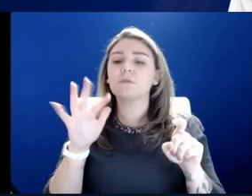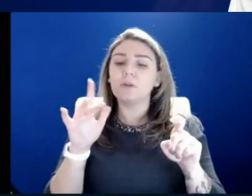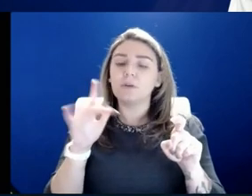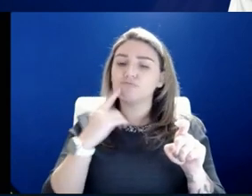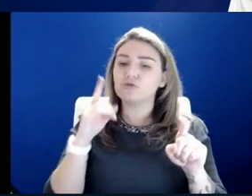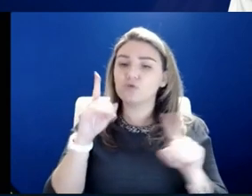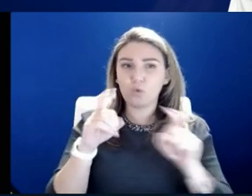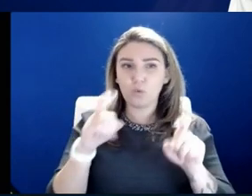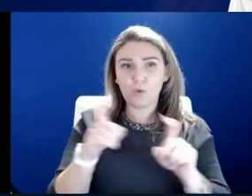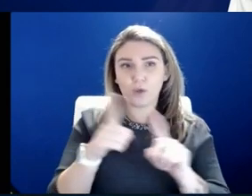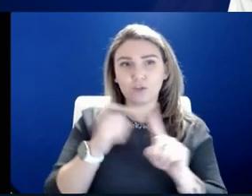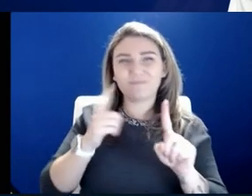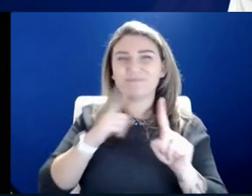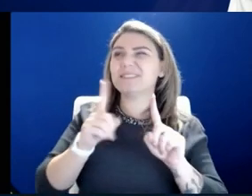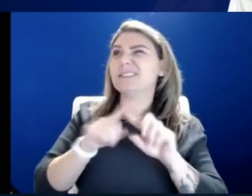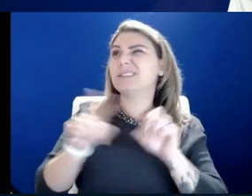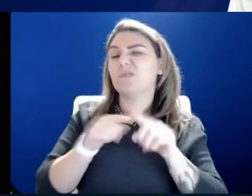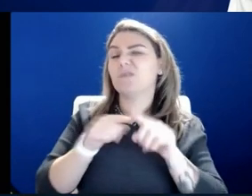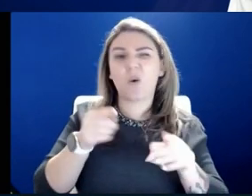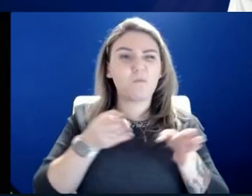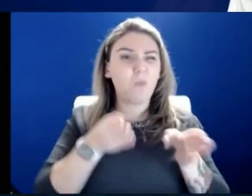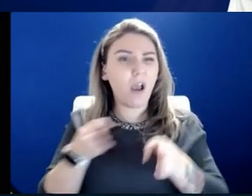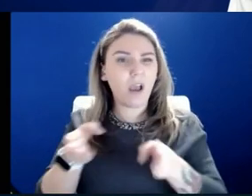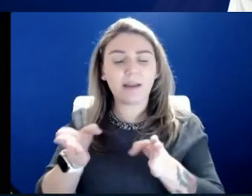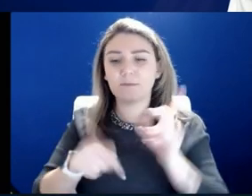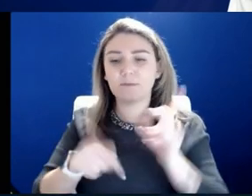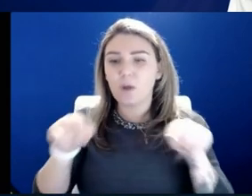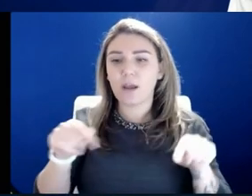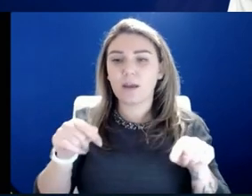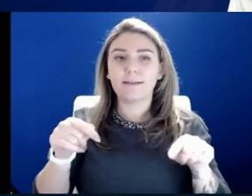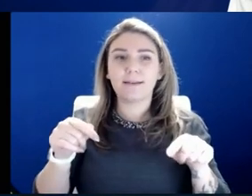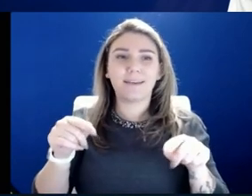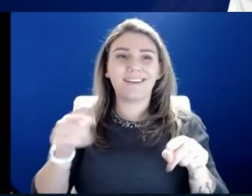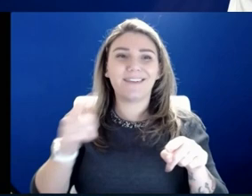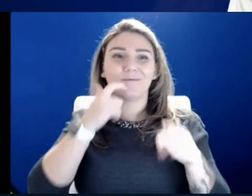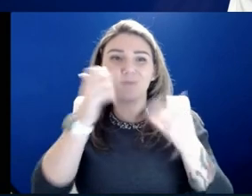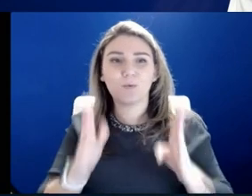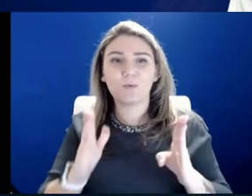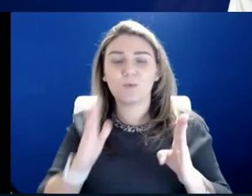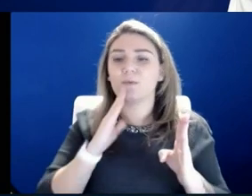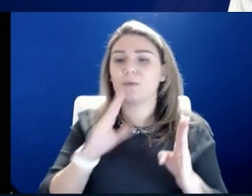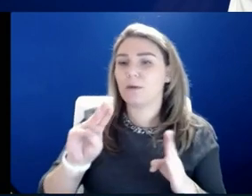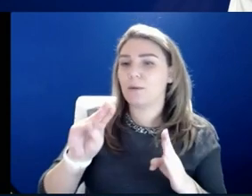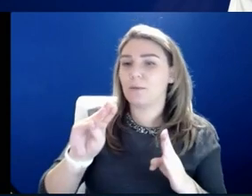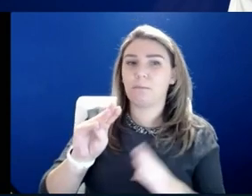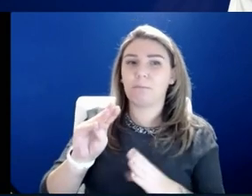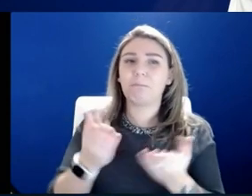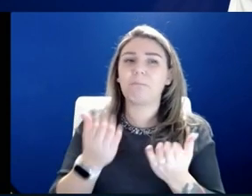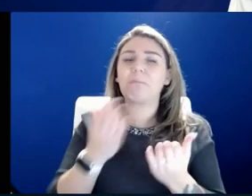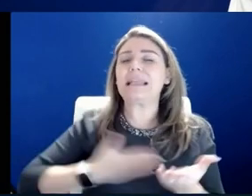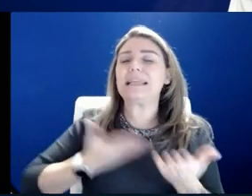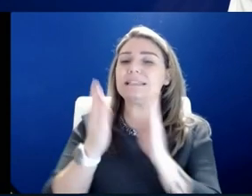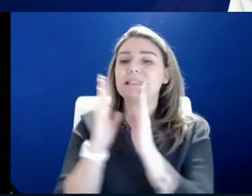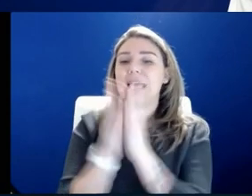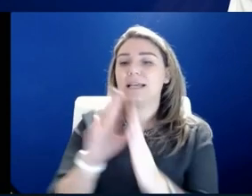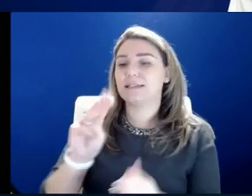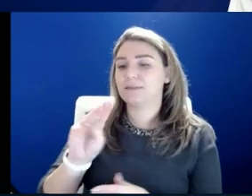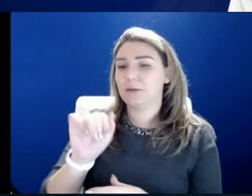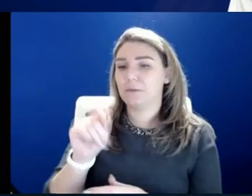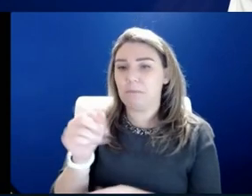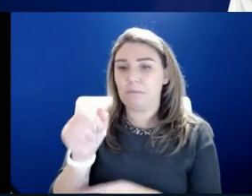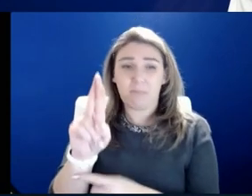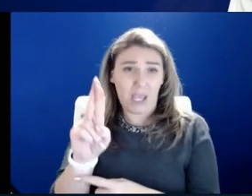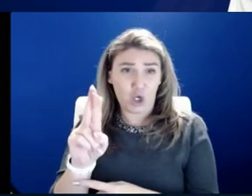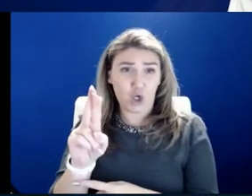in in different ways from different viewers. But she says, please ask Mayor Lucas to reinstate the mask mandate in KC. Just make it happen, Mayor